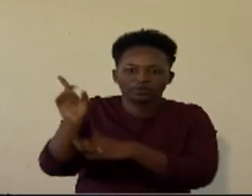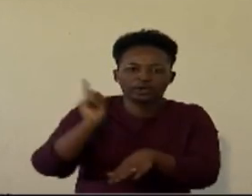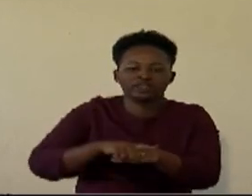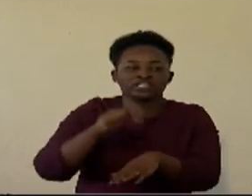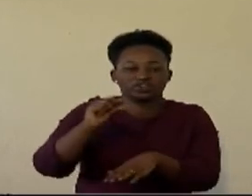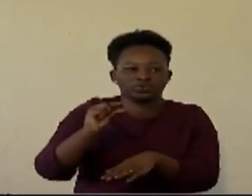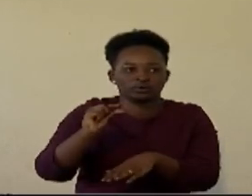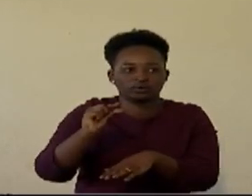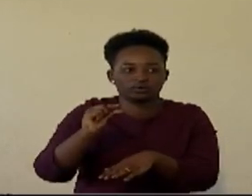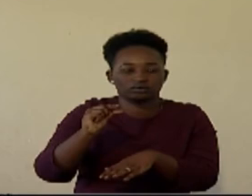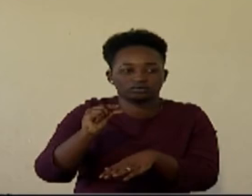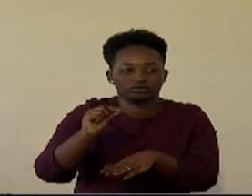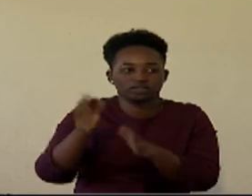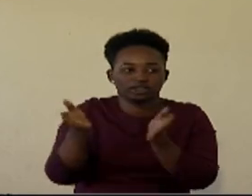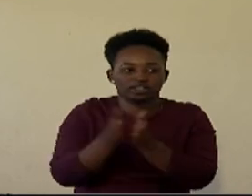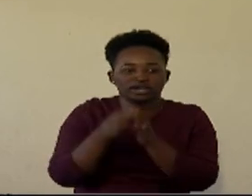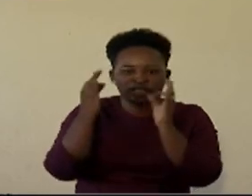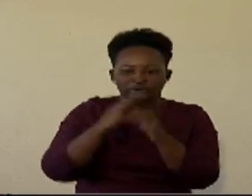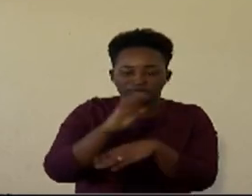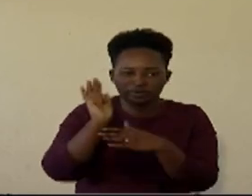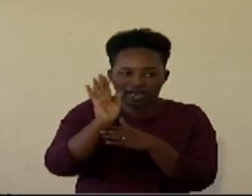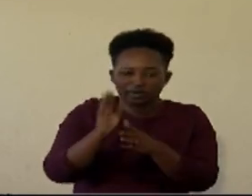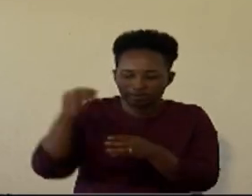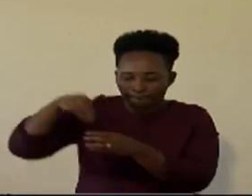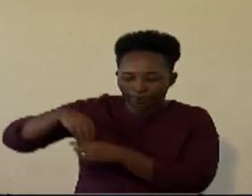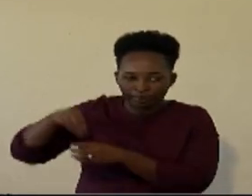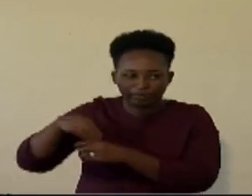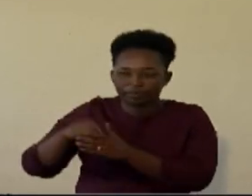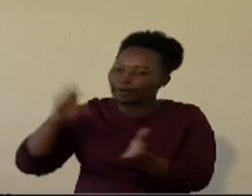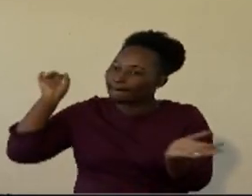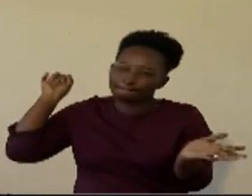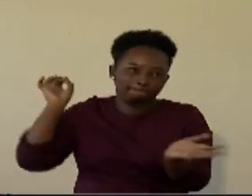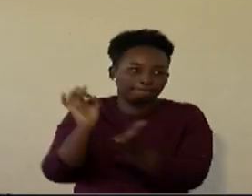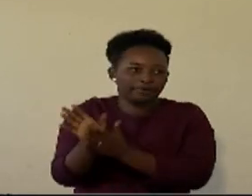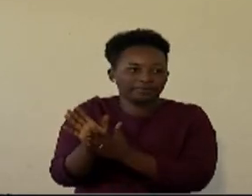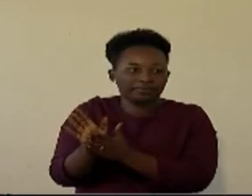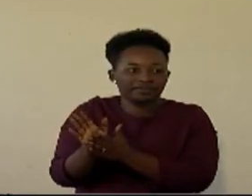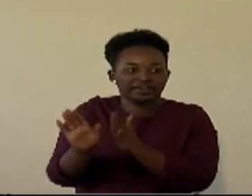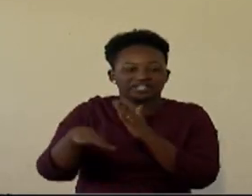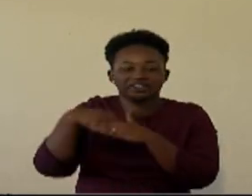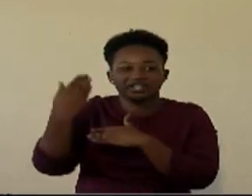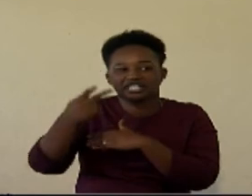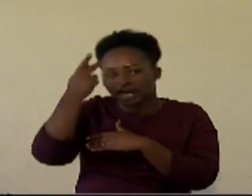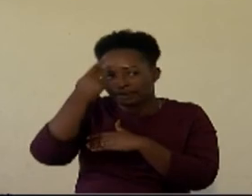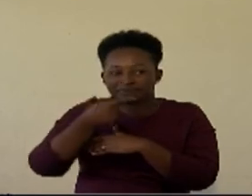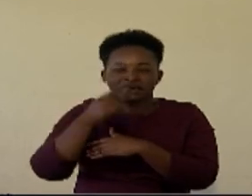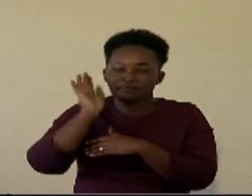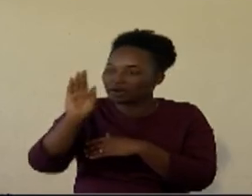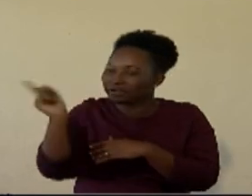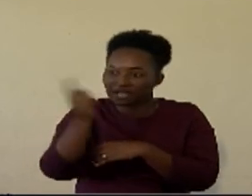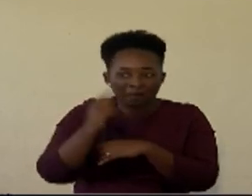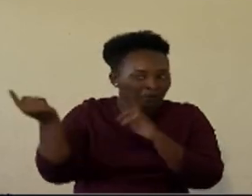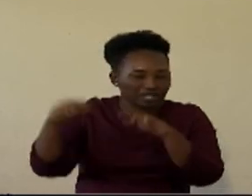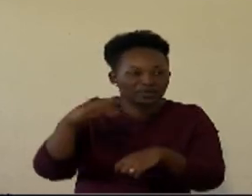and even pack your things and take them away they send them to the gate even tell your parents don't even come to school find your child at the gate